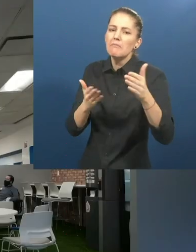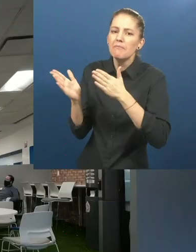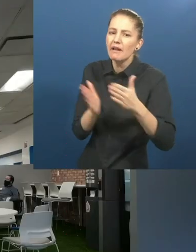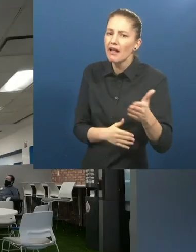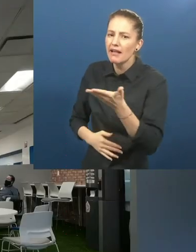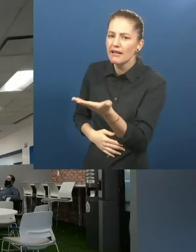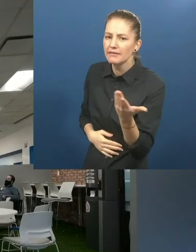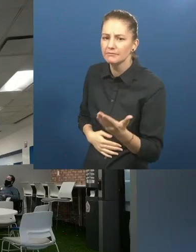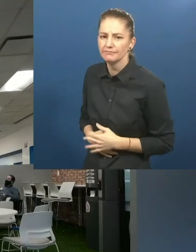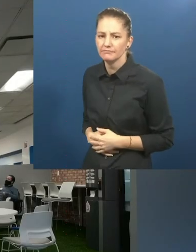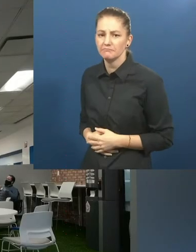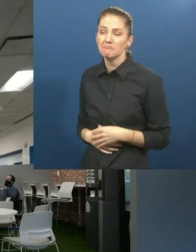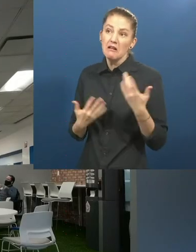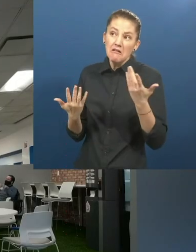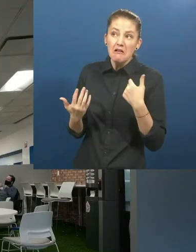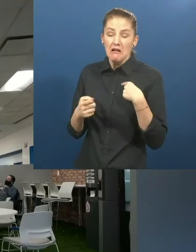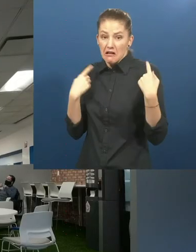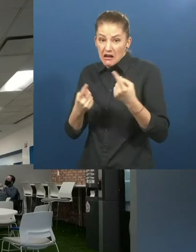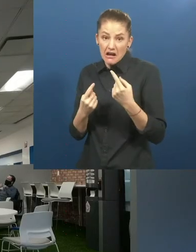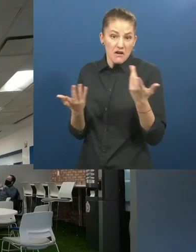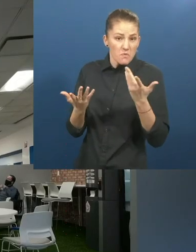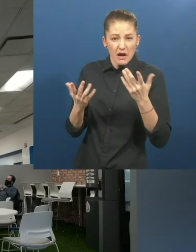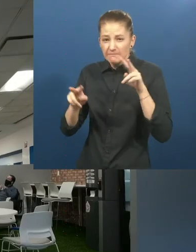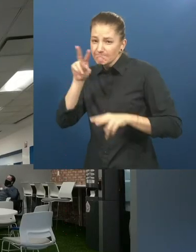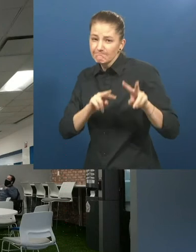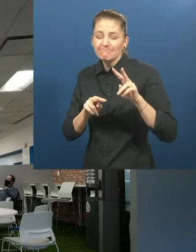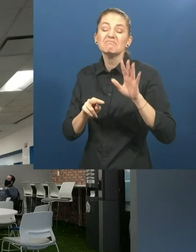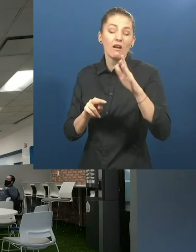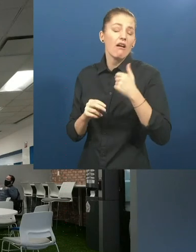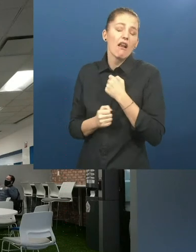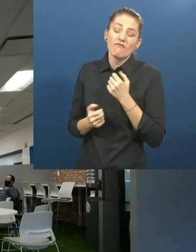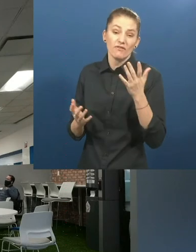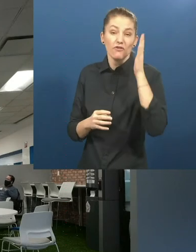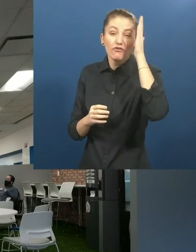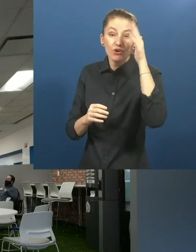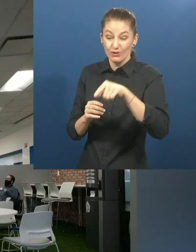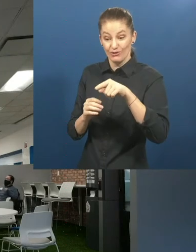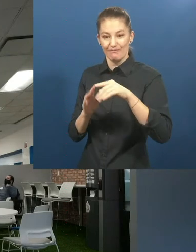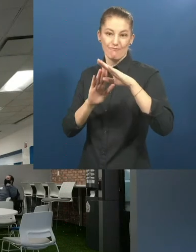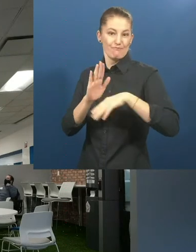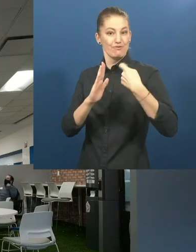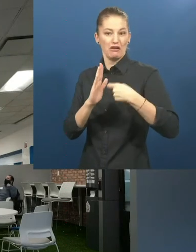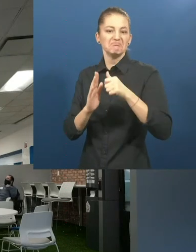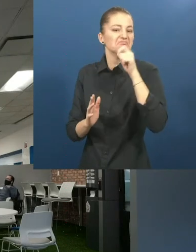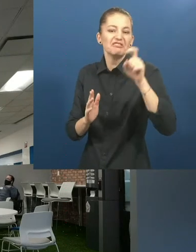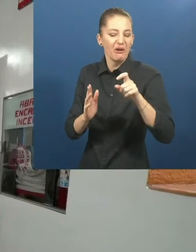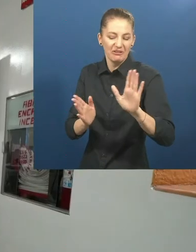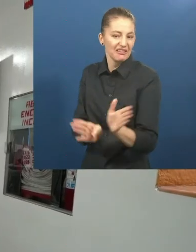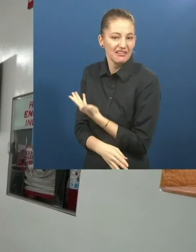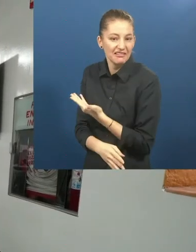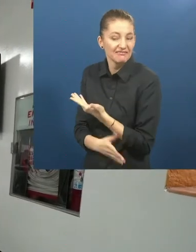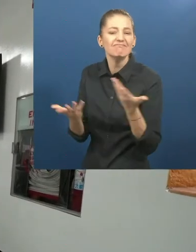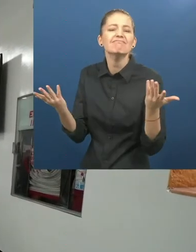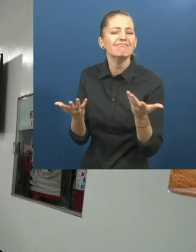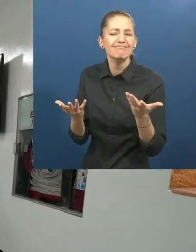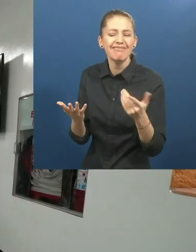¿Qué buscamos de Entrale? Nos encantaría que Entrale no tuviera que ser necesario. Entra en lograr su objetivo cuando se deje de hablar de